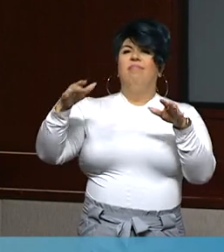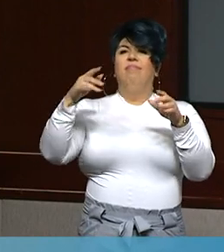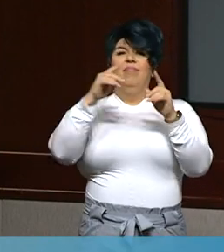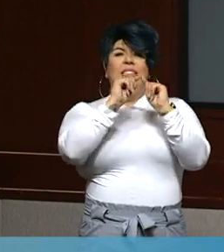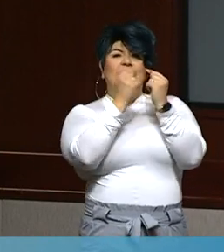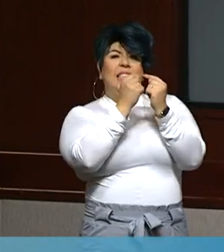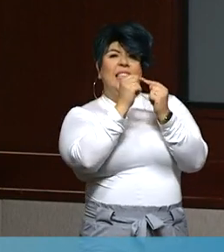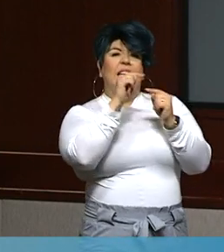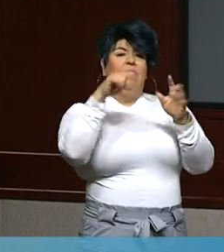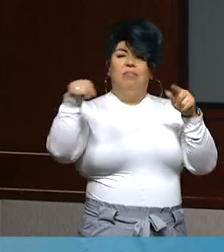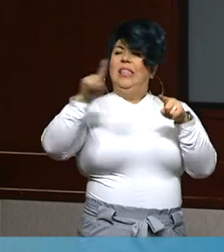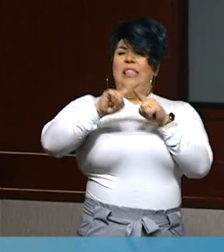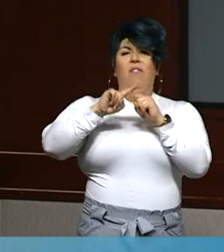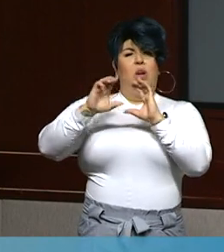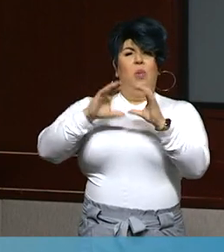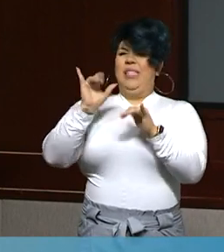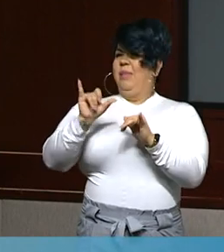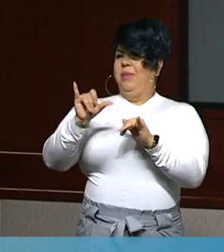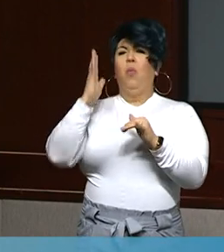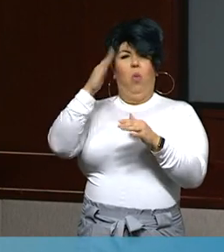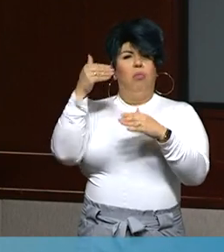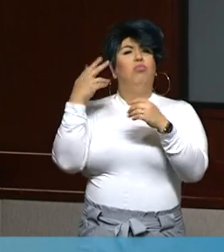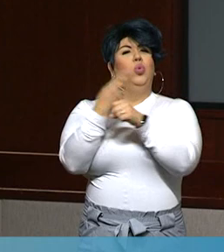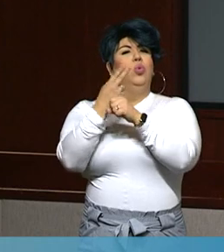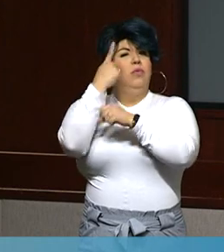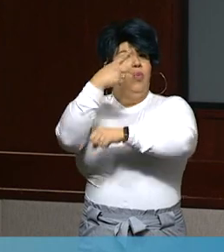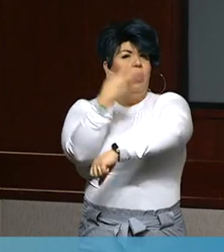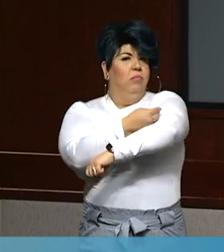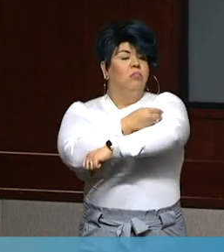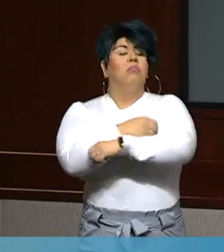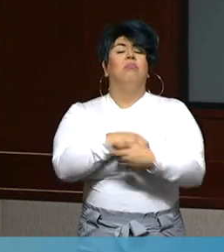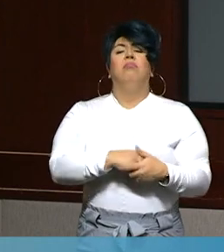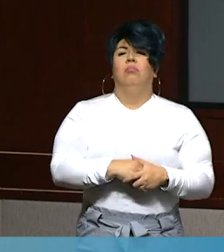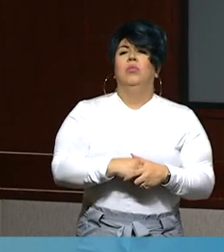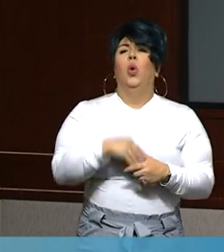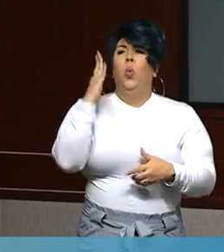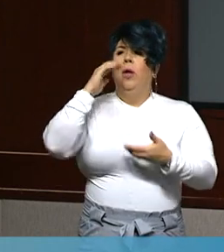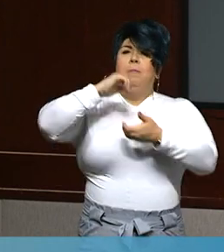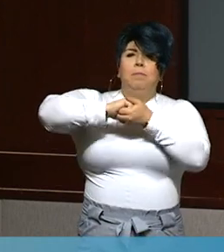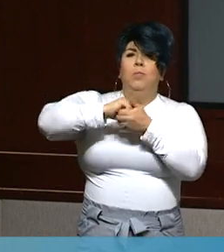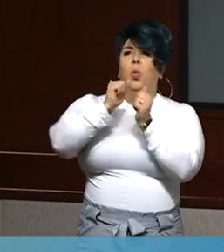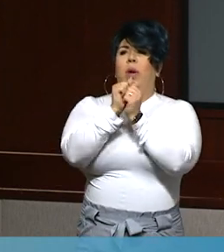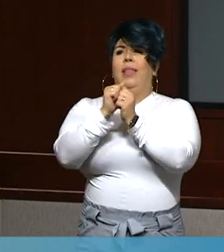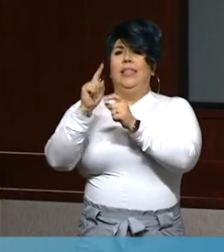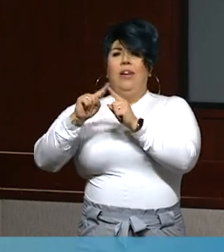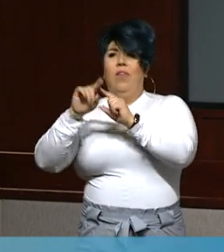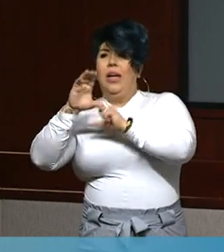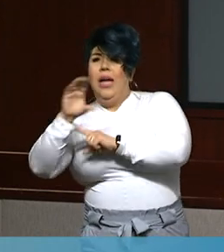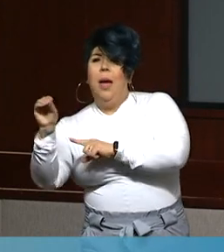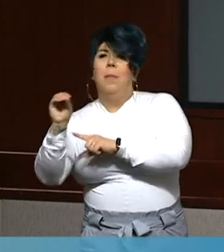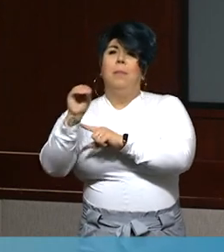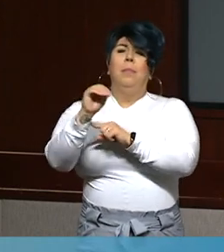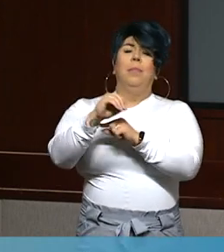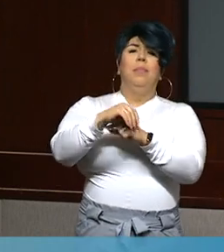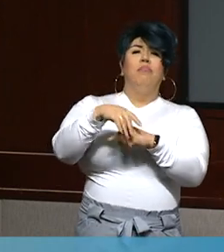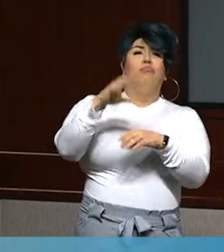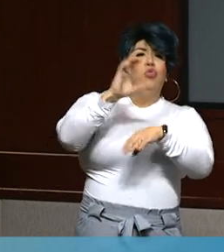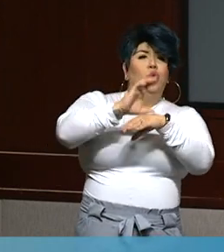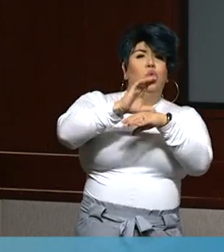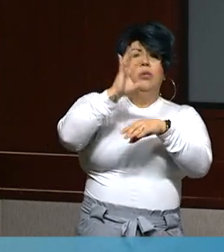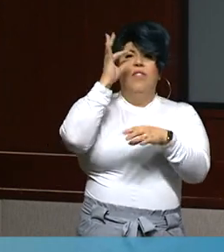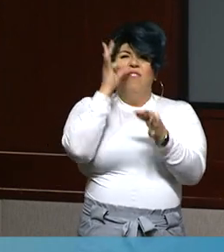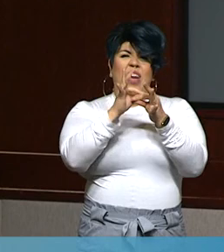task force, local community leaders, large employers, and faith-based groups to educate the community on the vaccine.